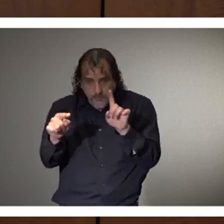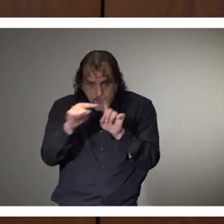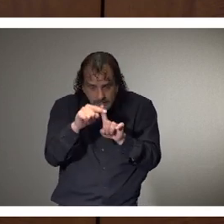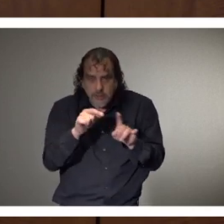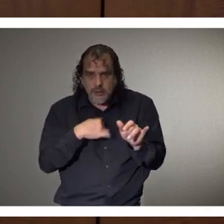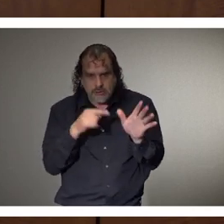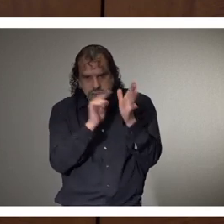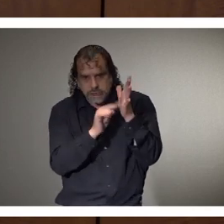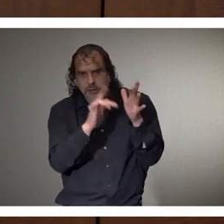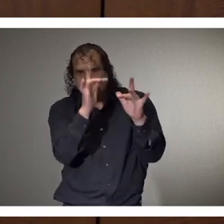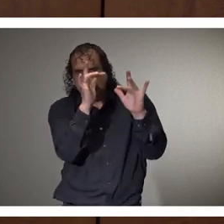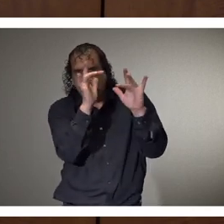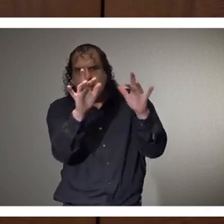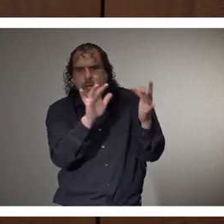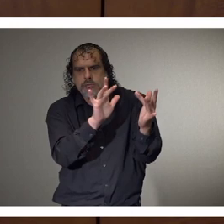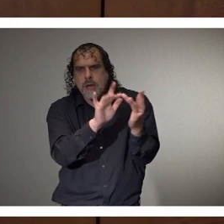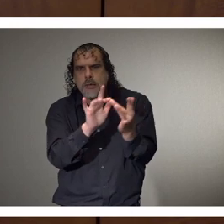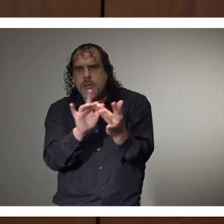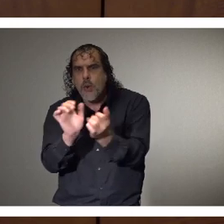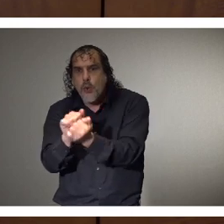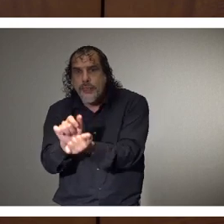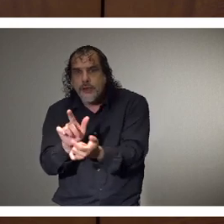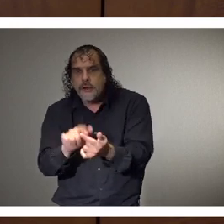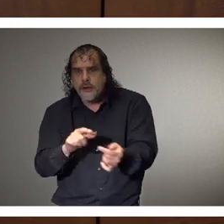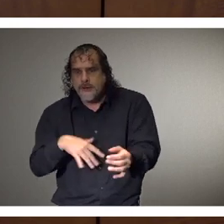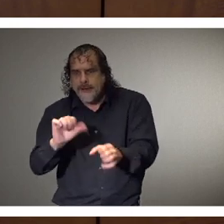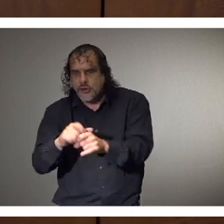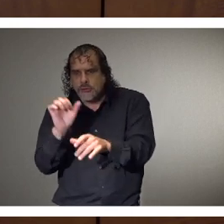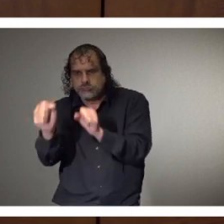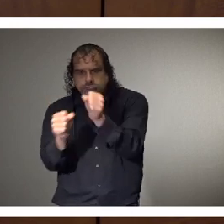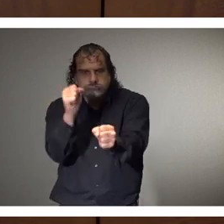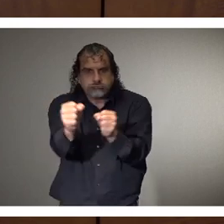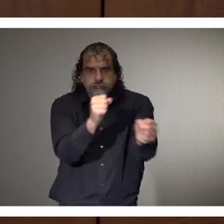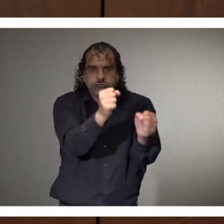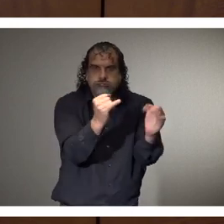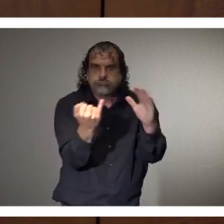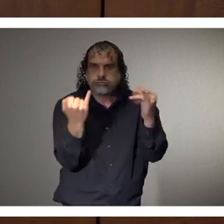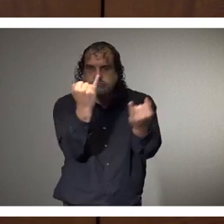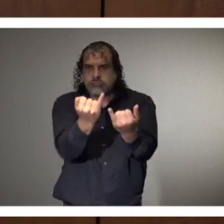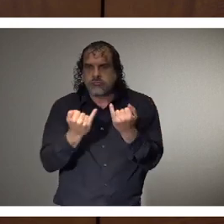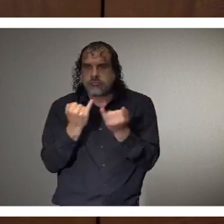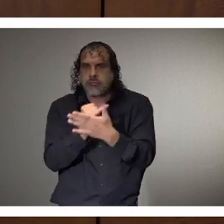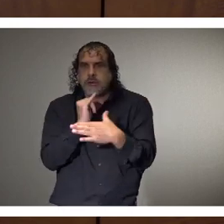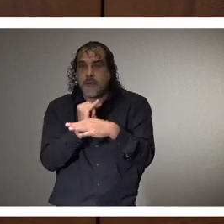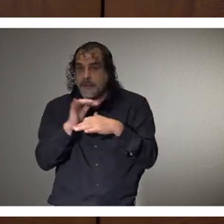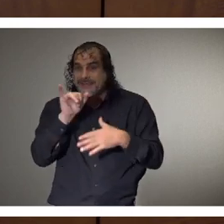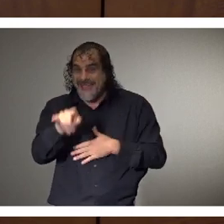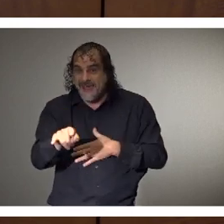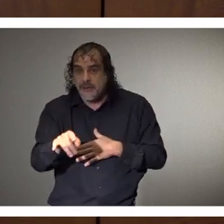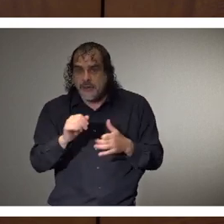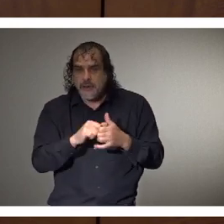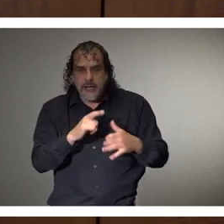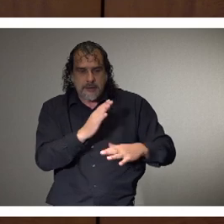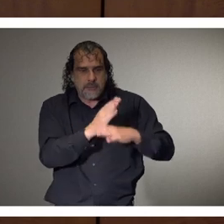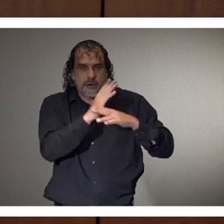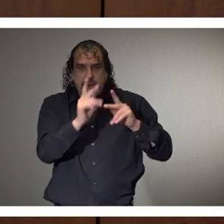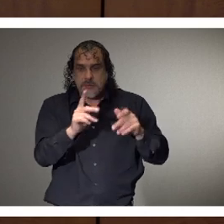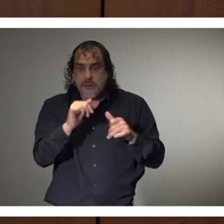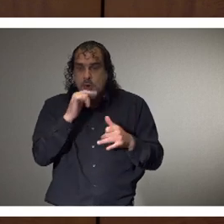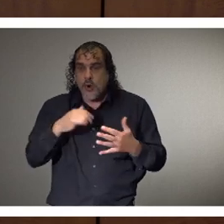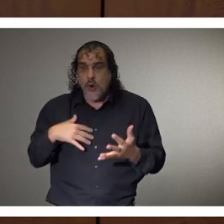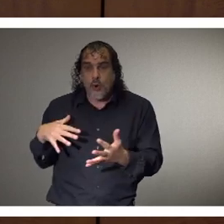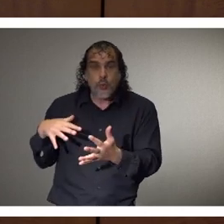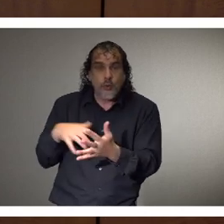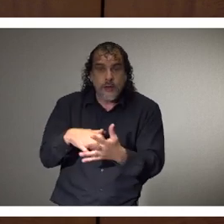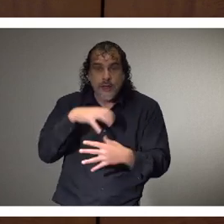um, contact investigation, and make sure that we continue to protect those folks, uh, who are most vulnerable from